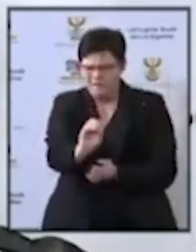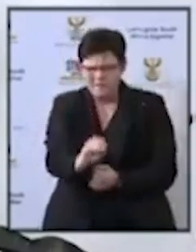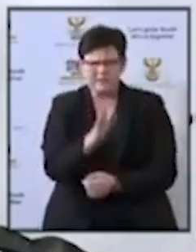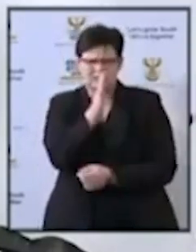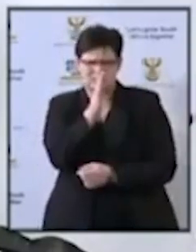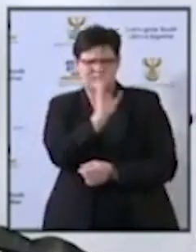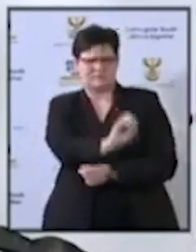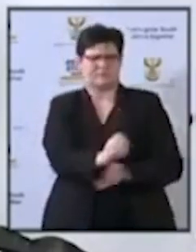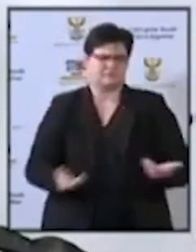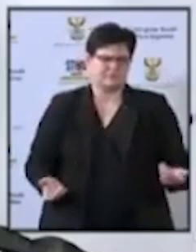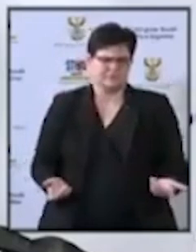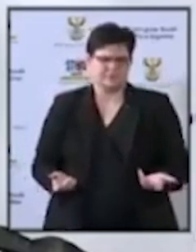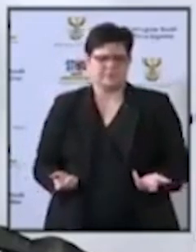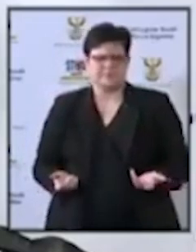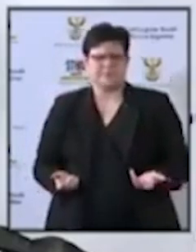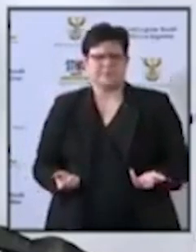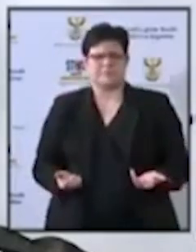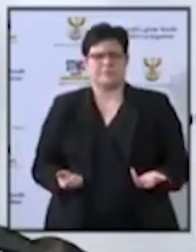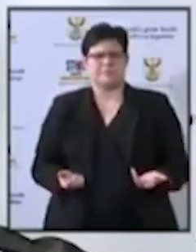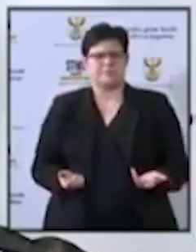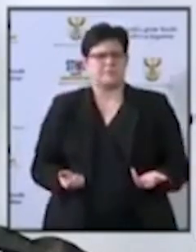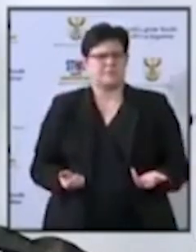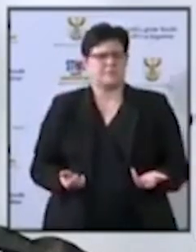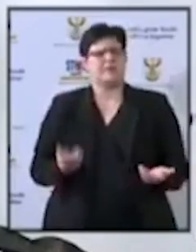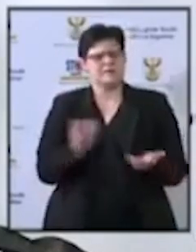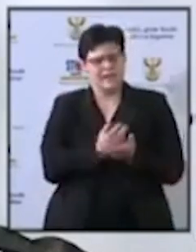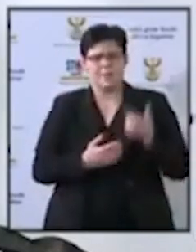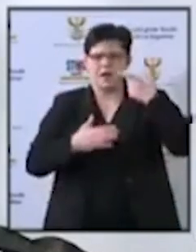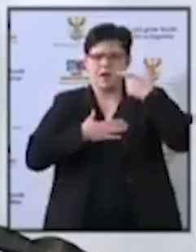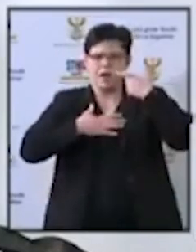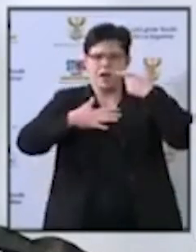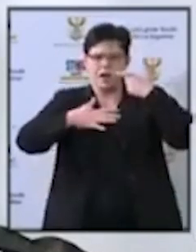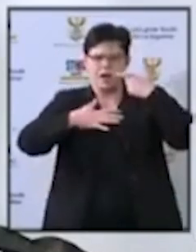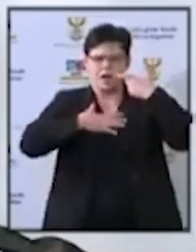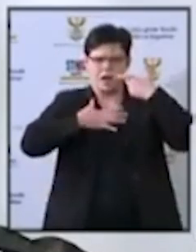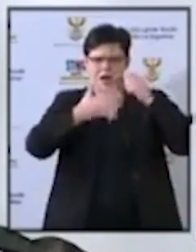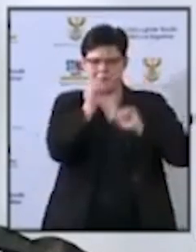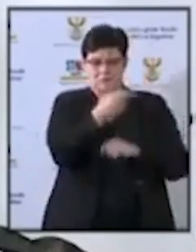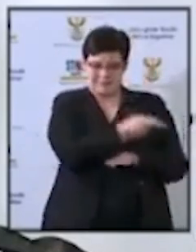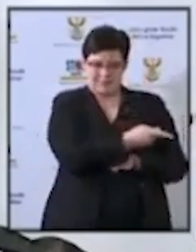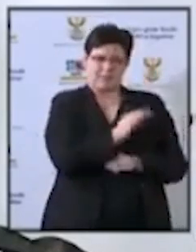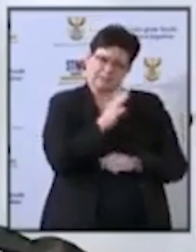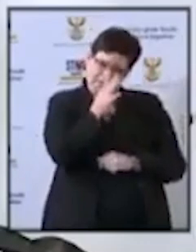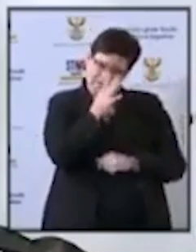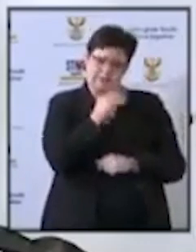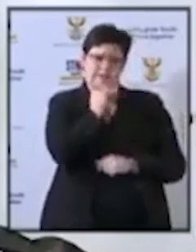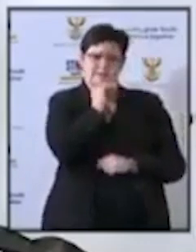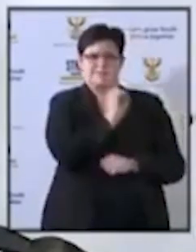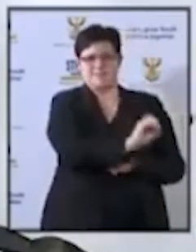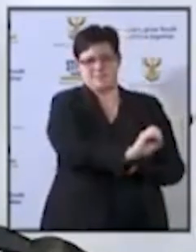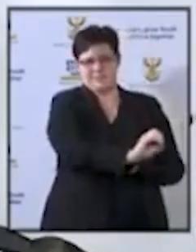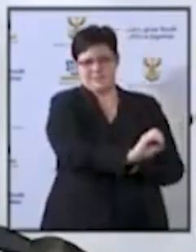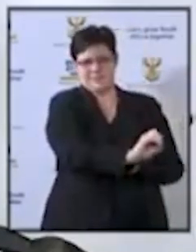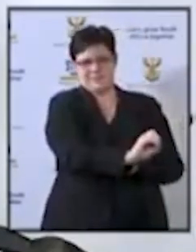also ventilators that are adequate should more